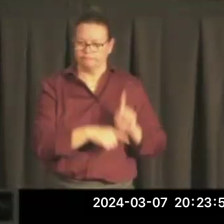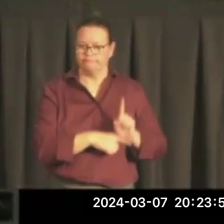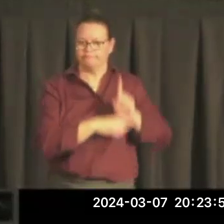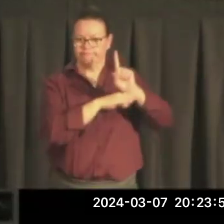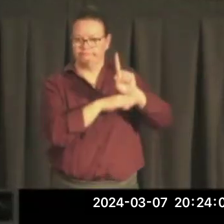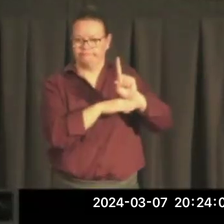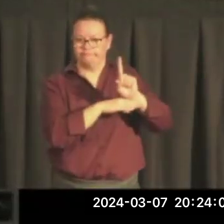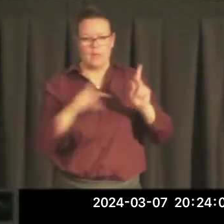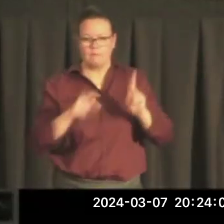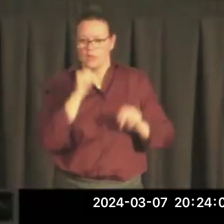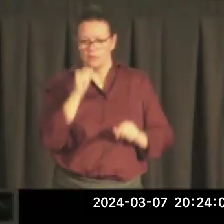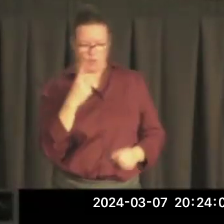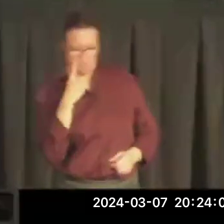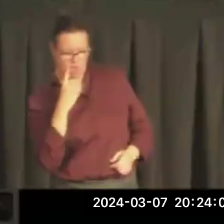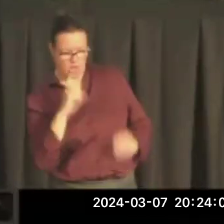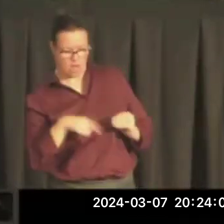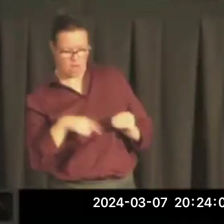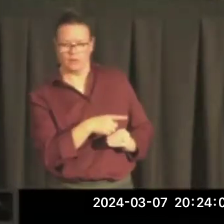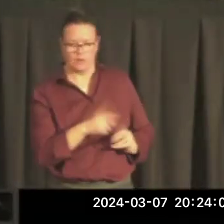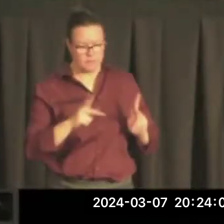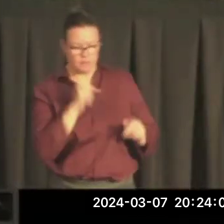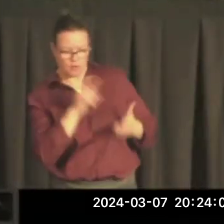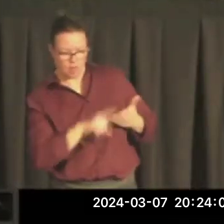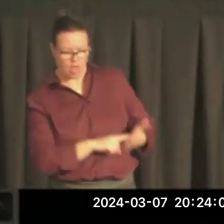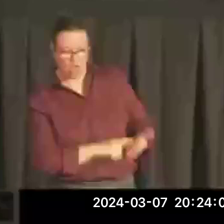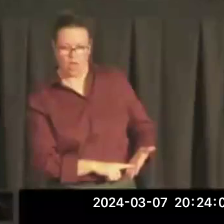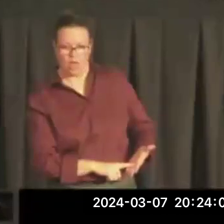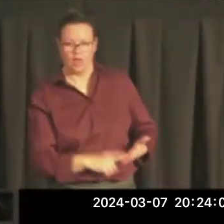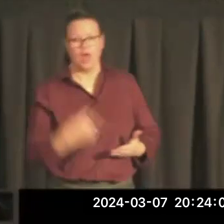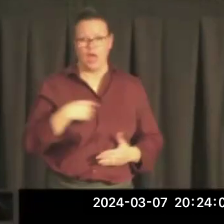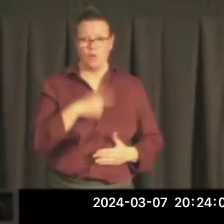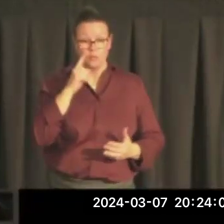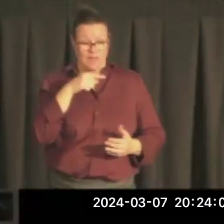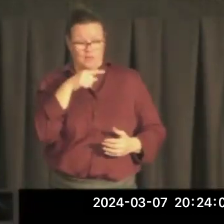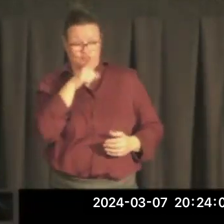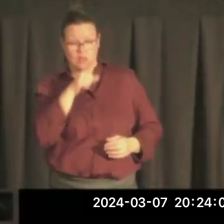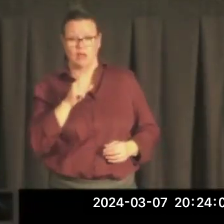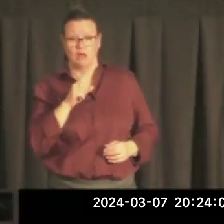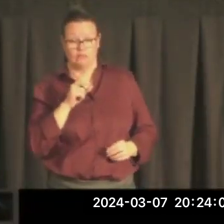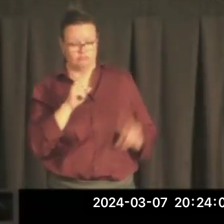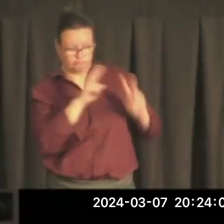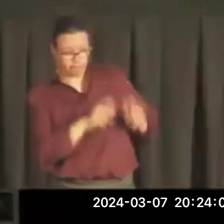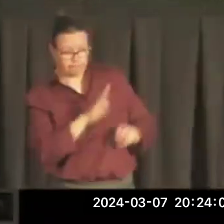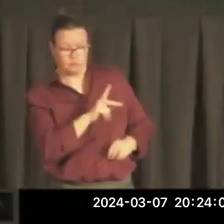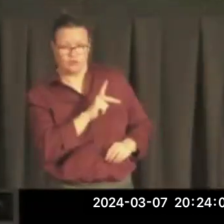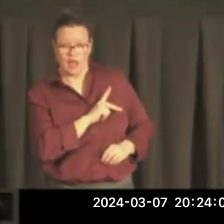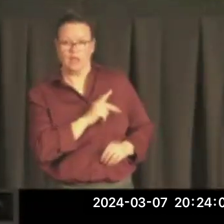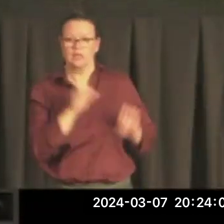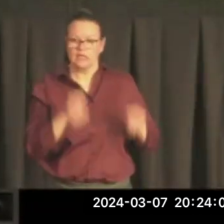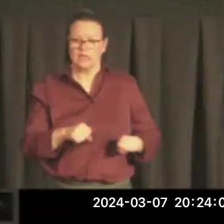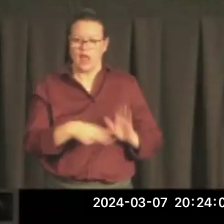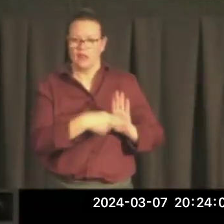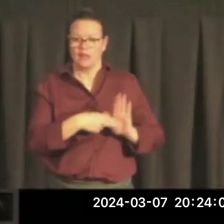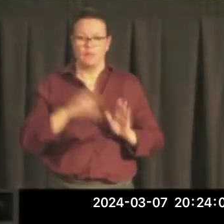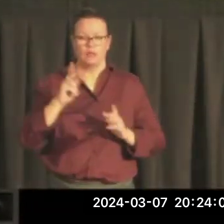That public service in government. Can indeed be a noble calling. In a time of cynicism about